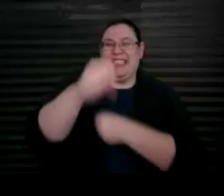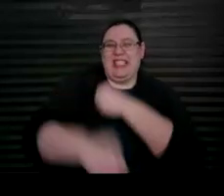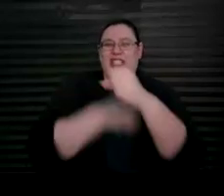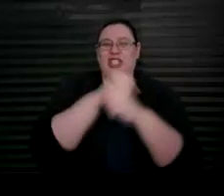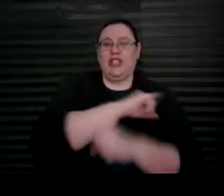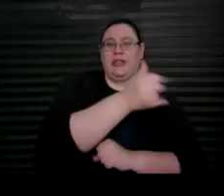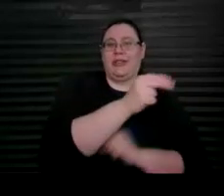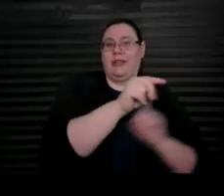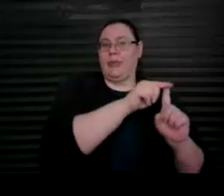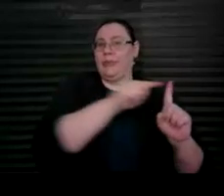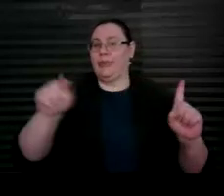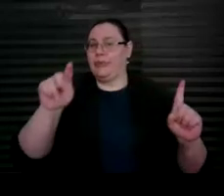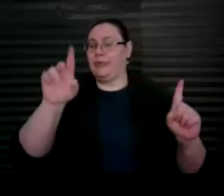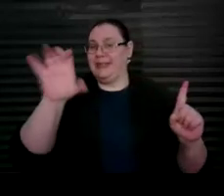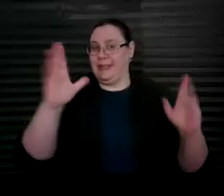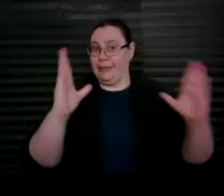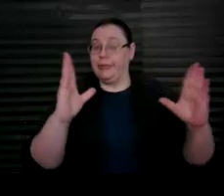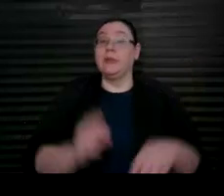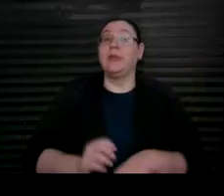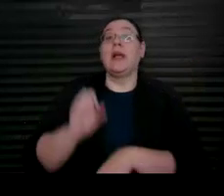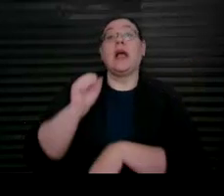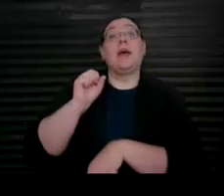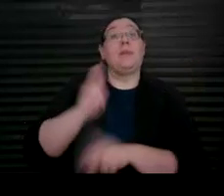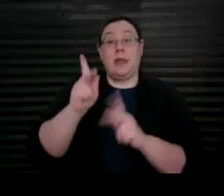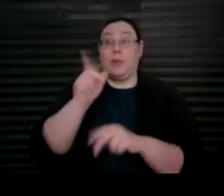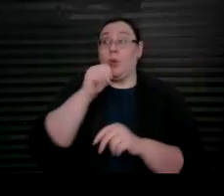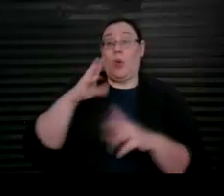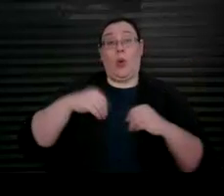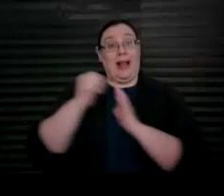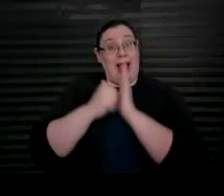Employed account owners can contribute more.